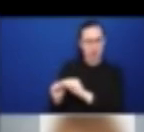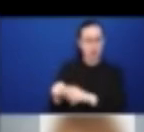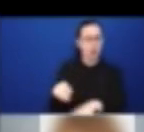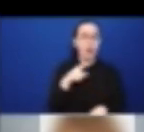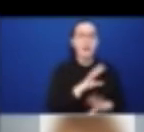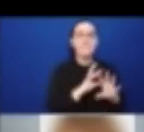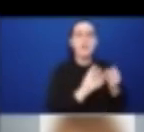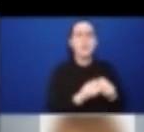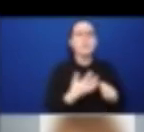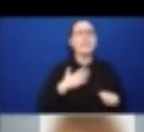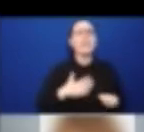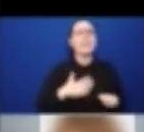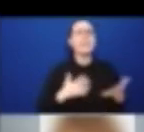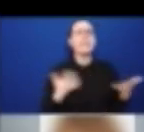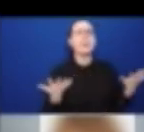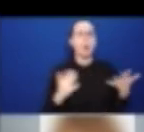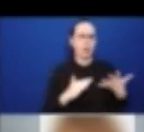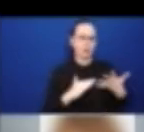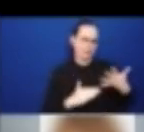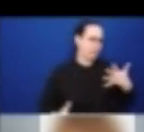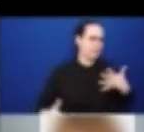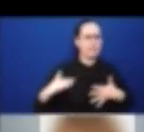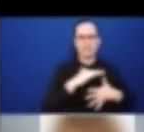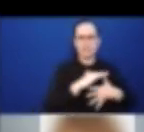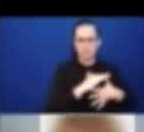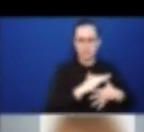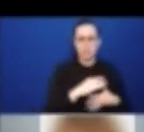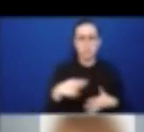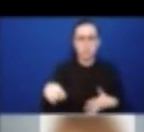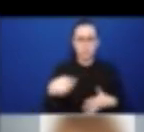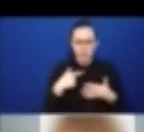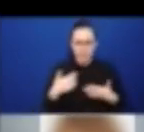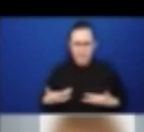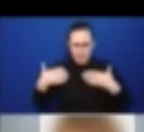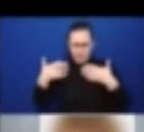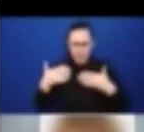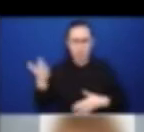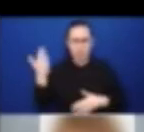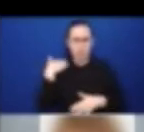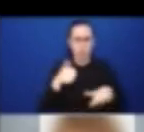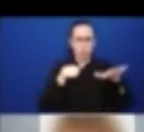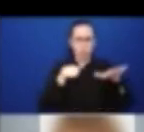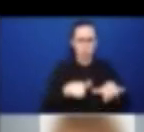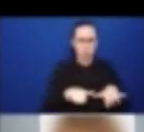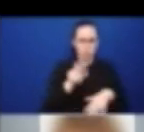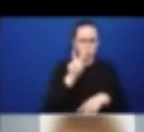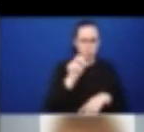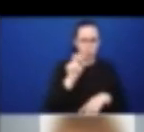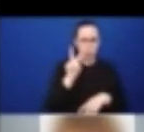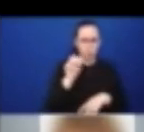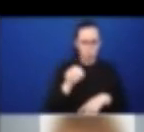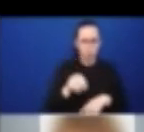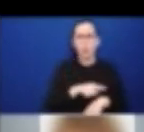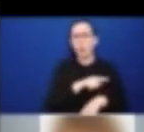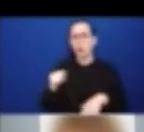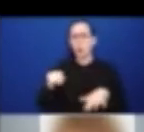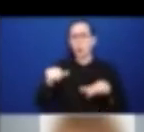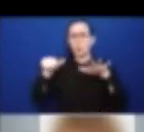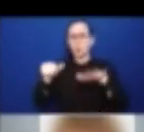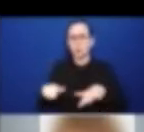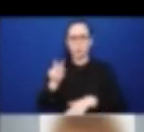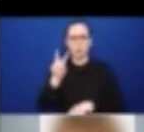from June 2020 to June 2021 with a mental health focus across provinces, documents that were